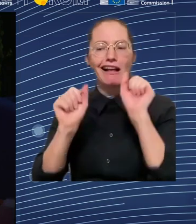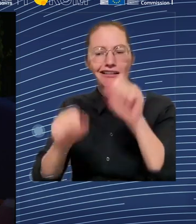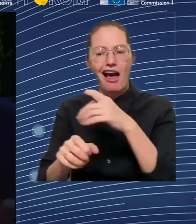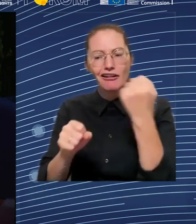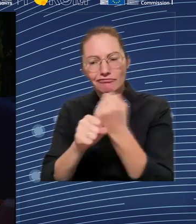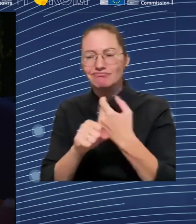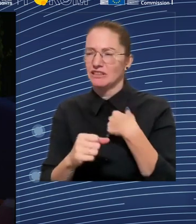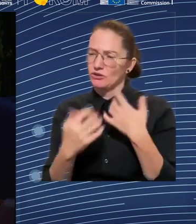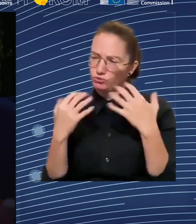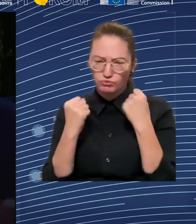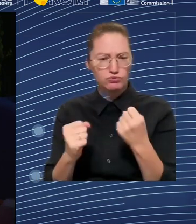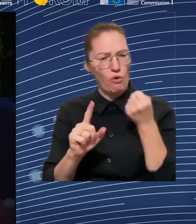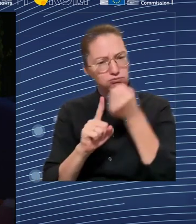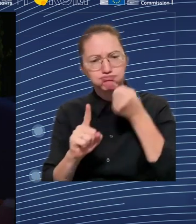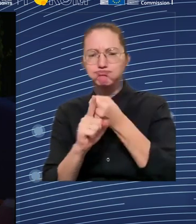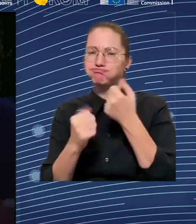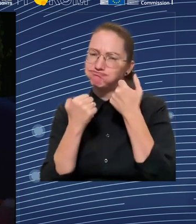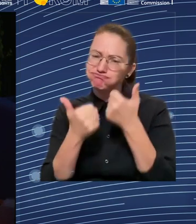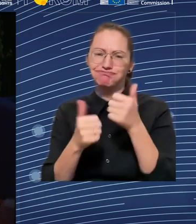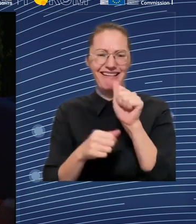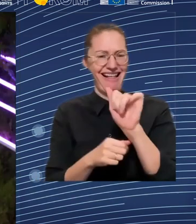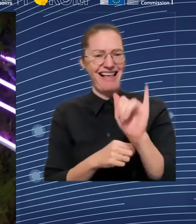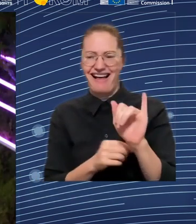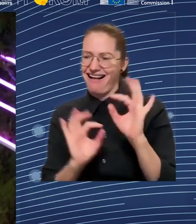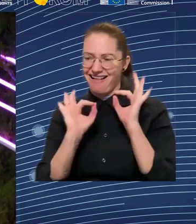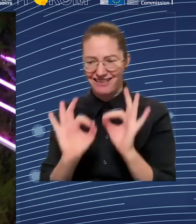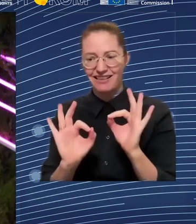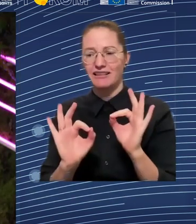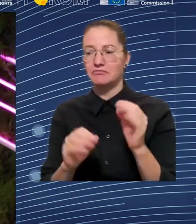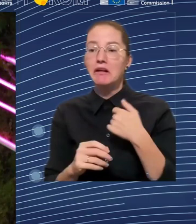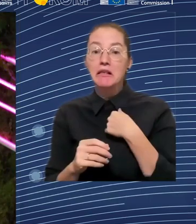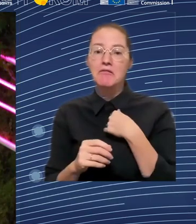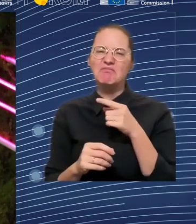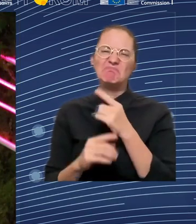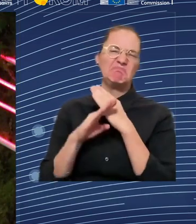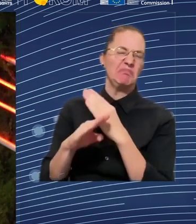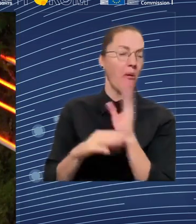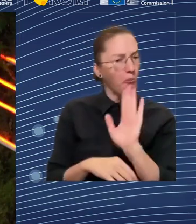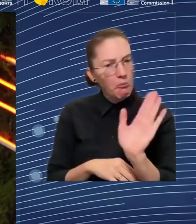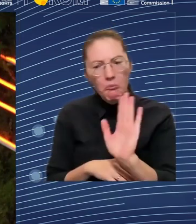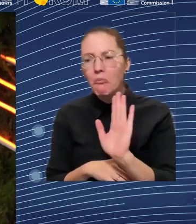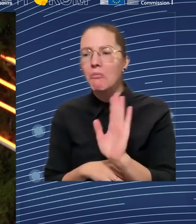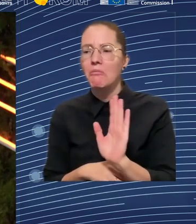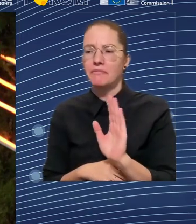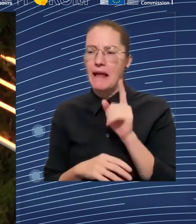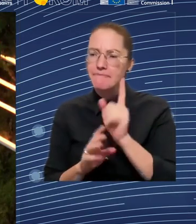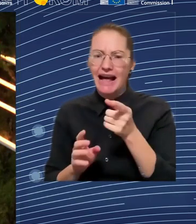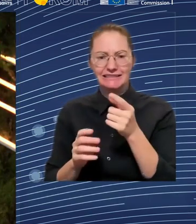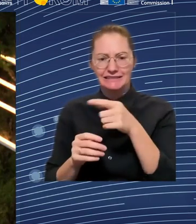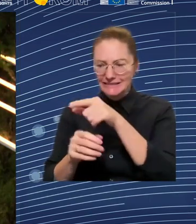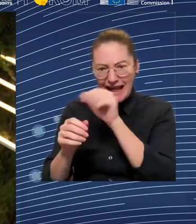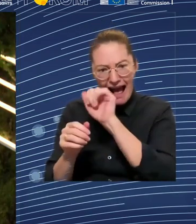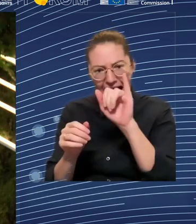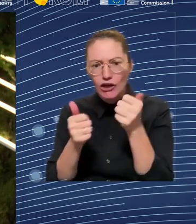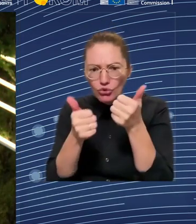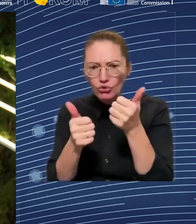of changing the content of the job. Thank you very much. Ladies and gentlemen, we have to wrap up now, and thank you all for being here.